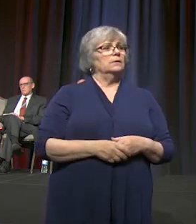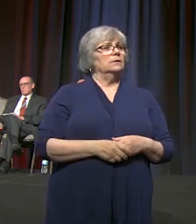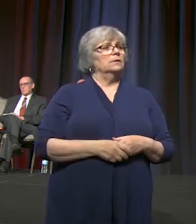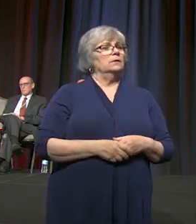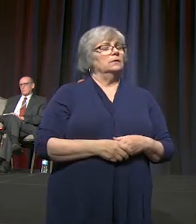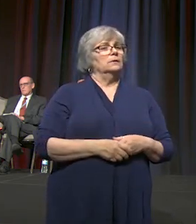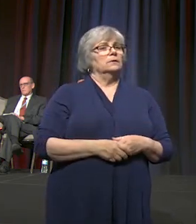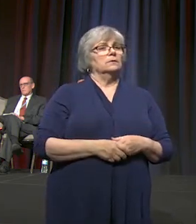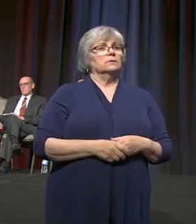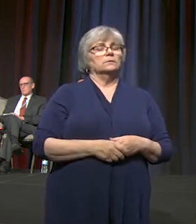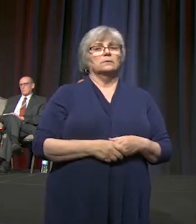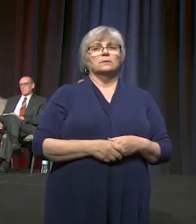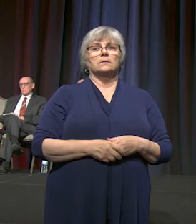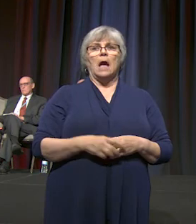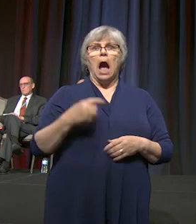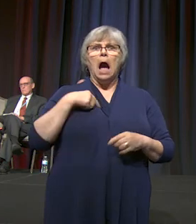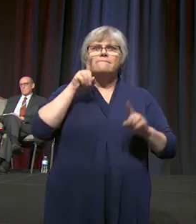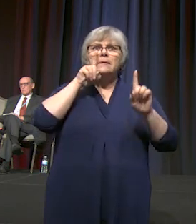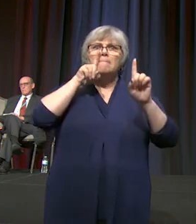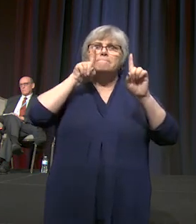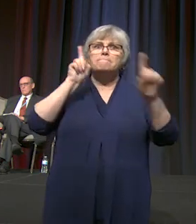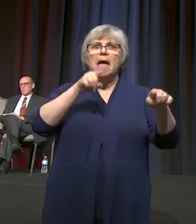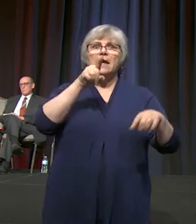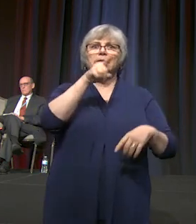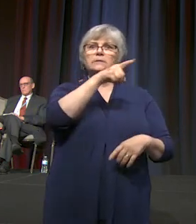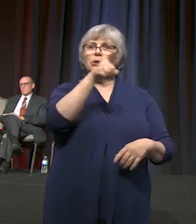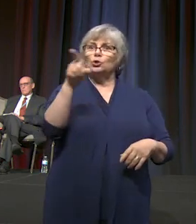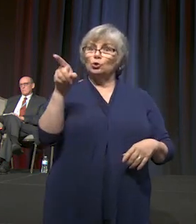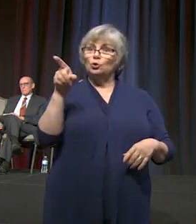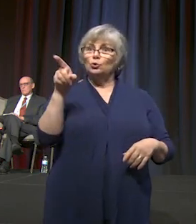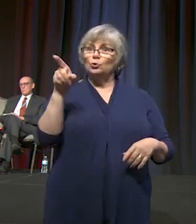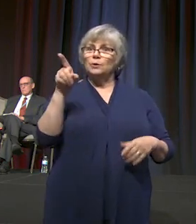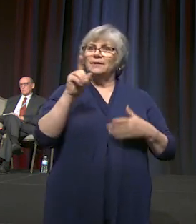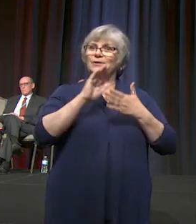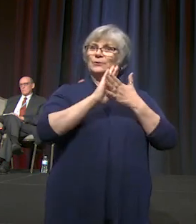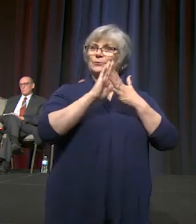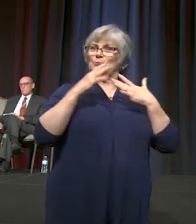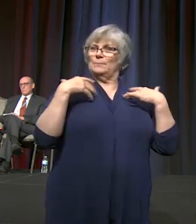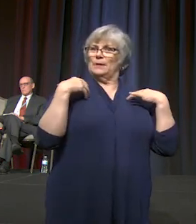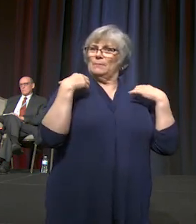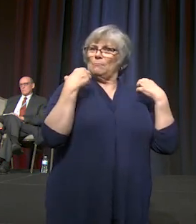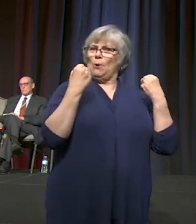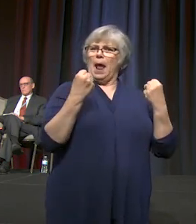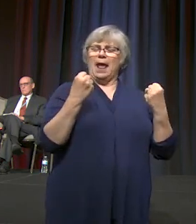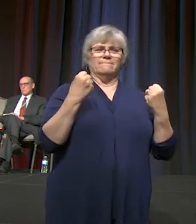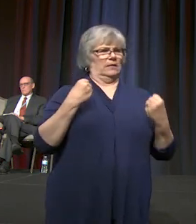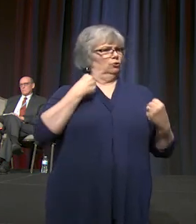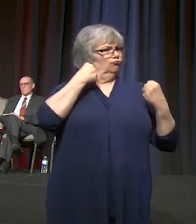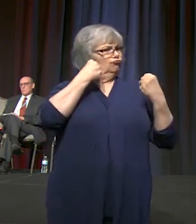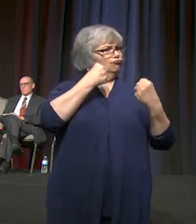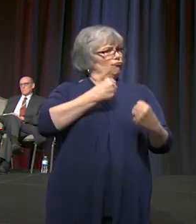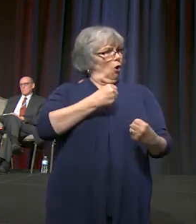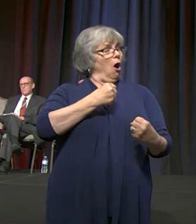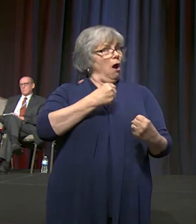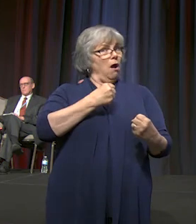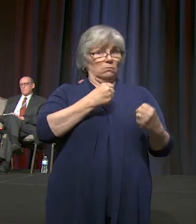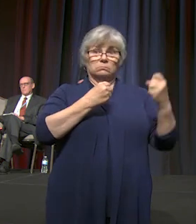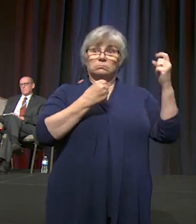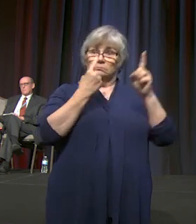I have commanded you to be brave and strong, haven't I?